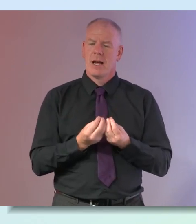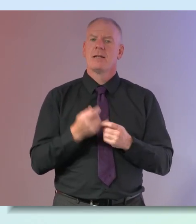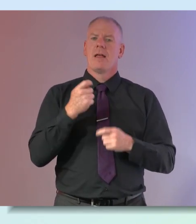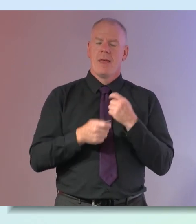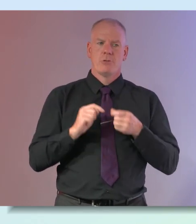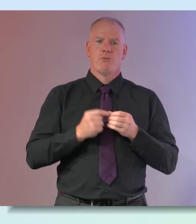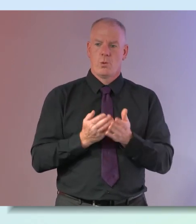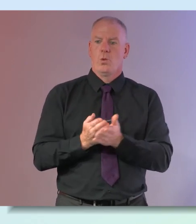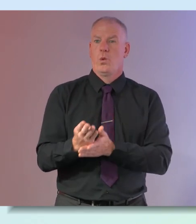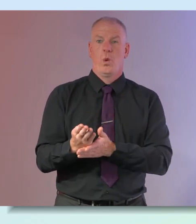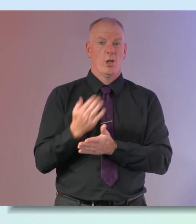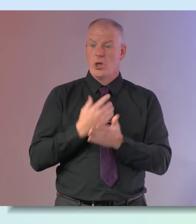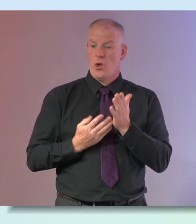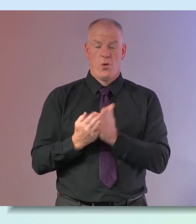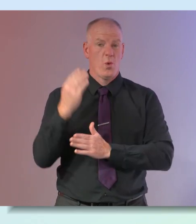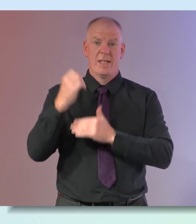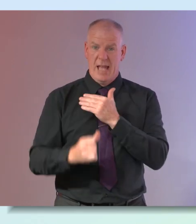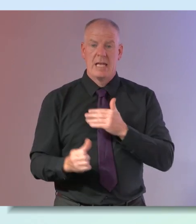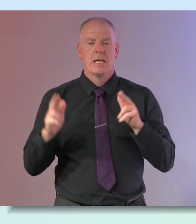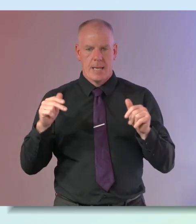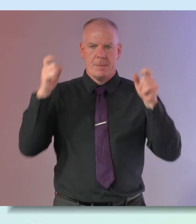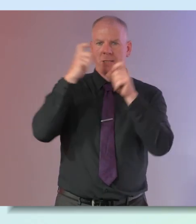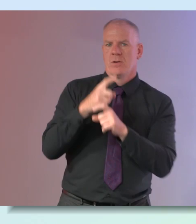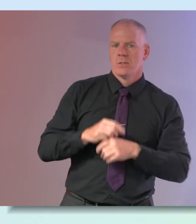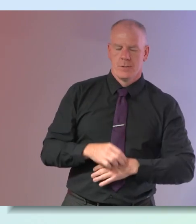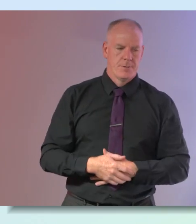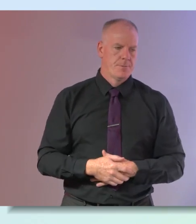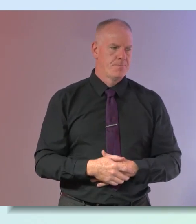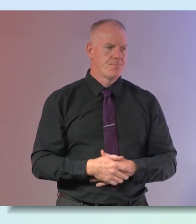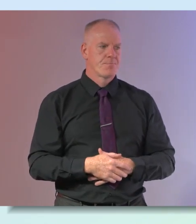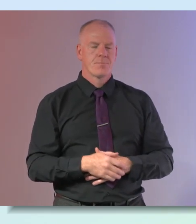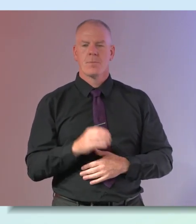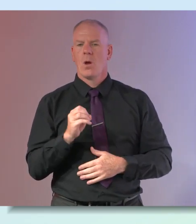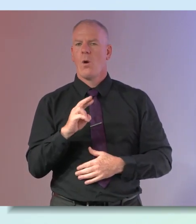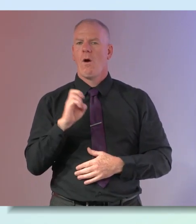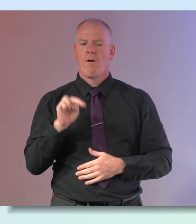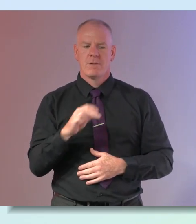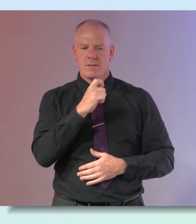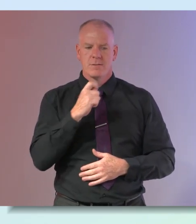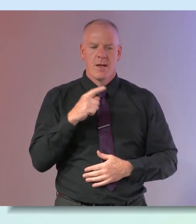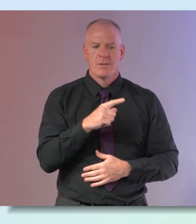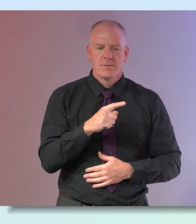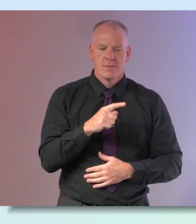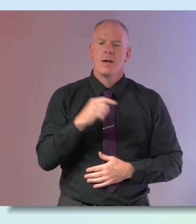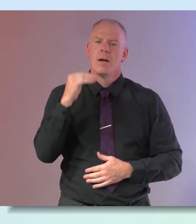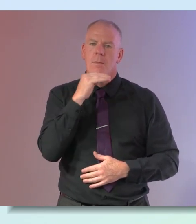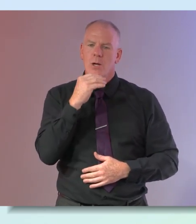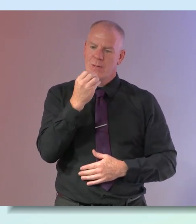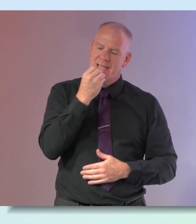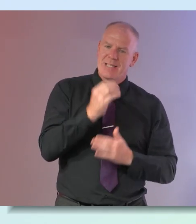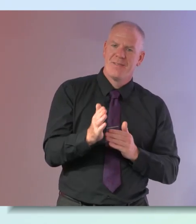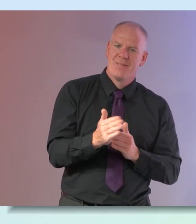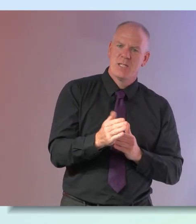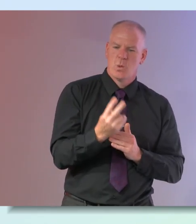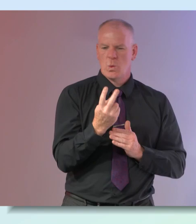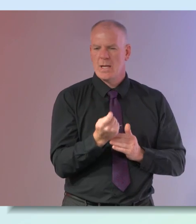end of the day to the other becomes incredibly difficult orna was uh discussing there that you know it's important to eat fish two or three